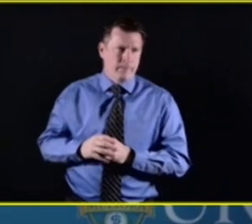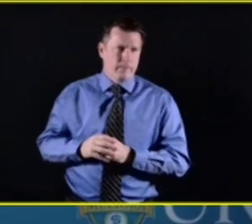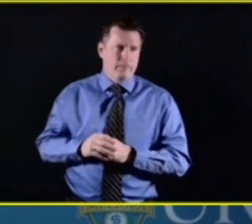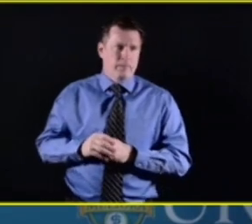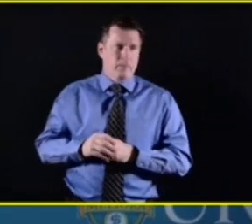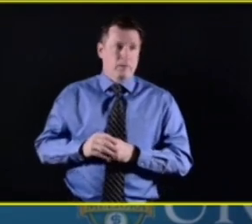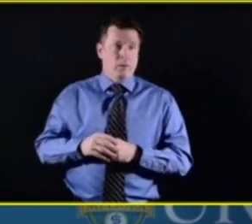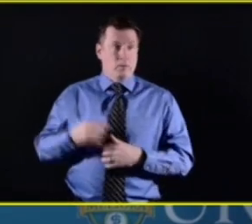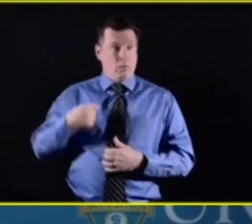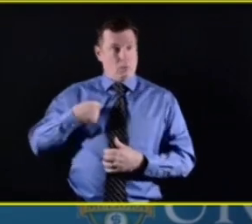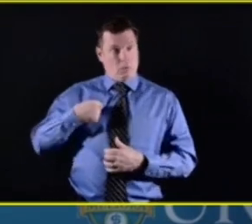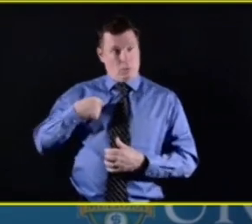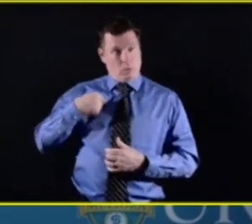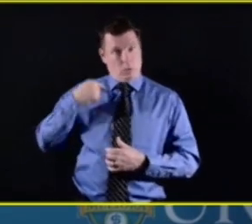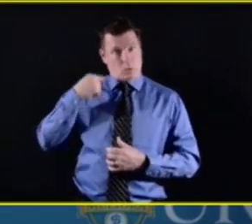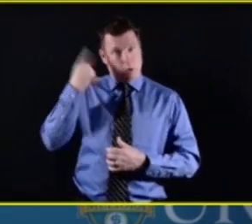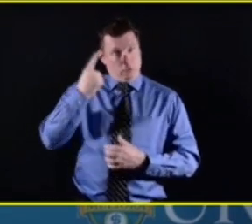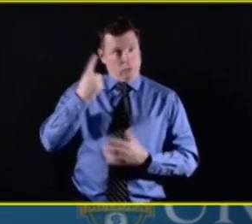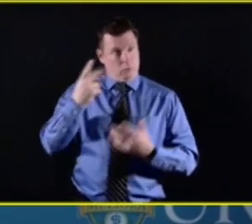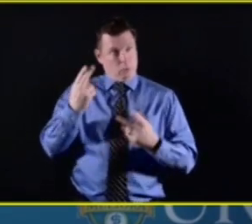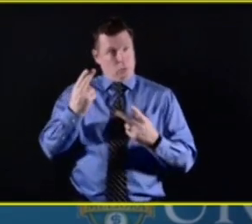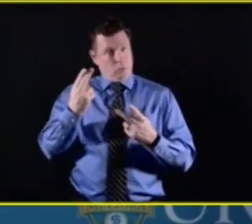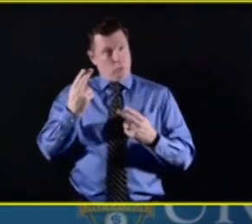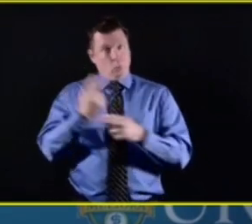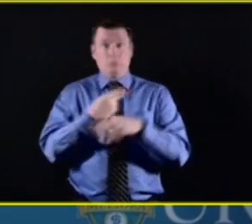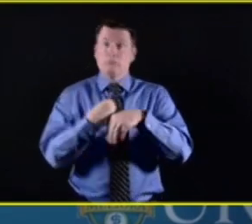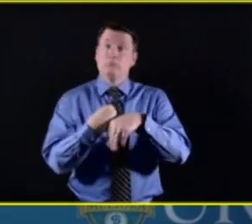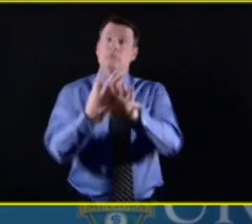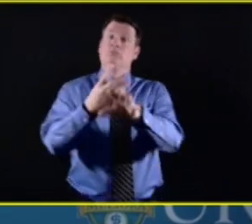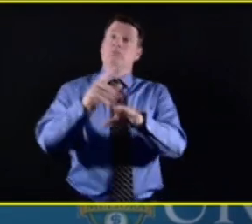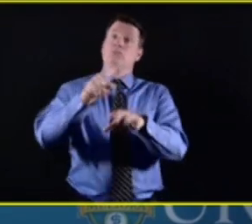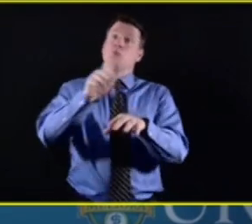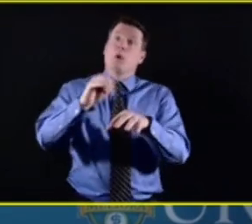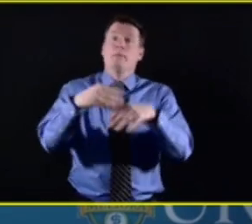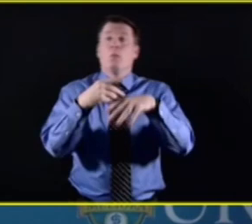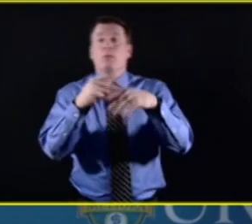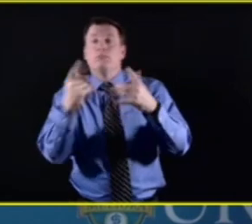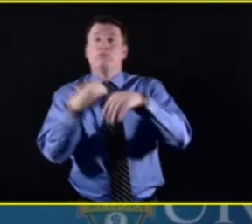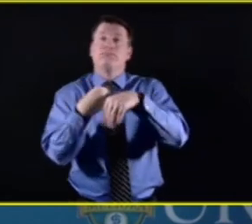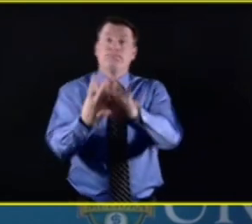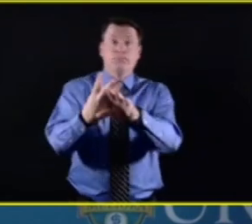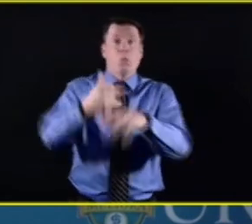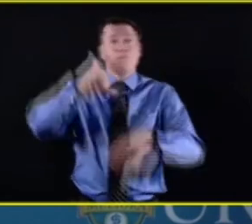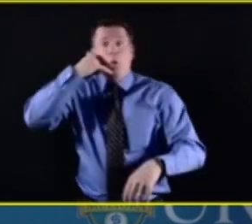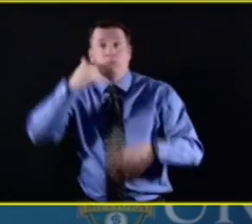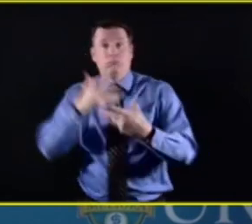or telepsychiatry to reach people during this time? And how well is it working?